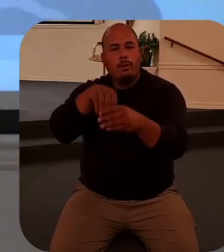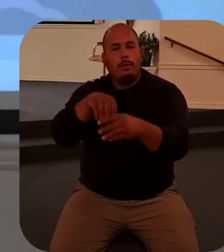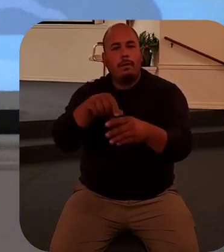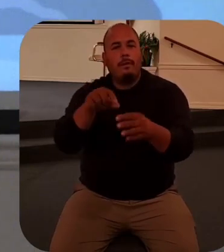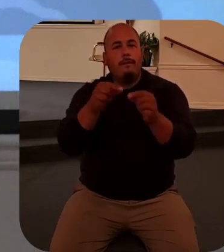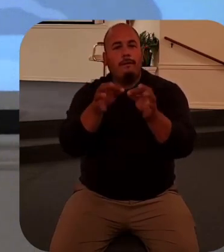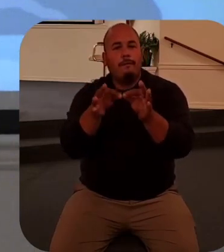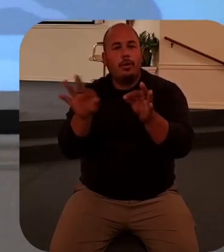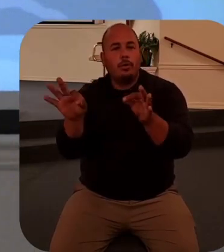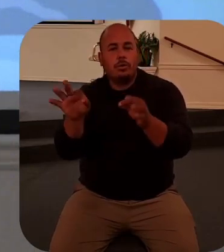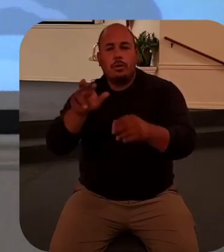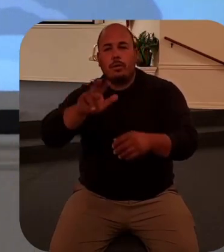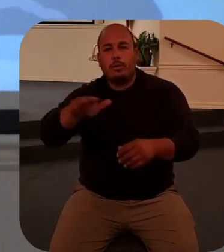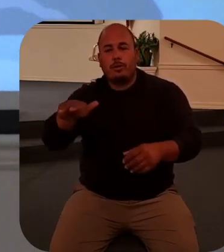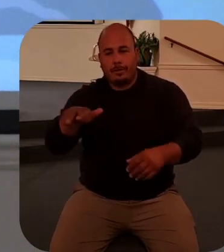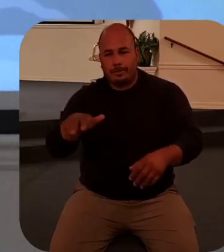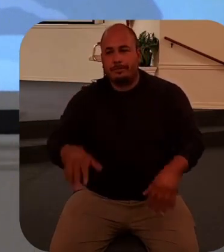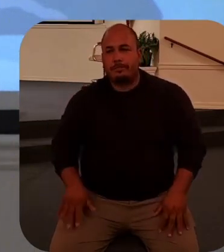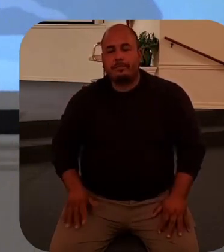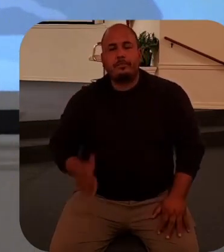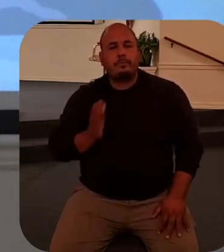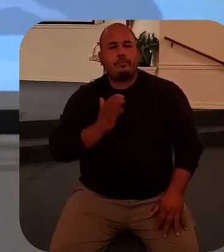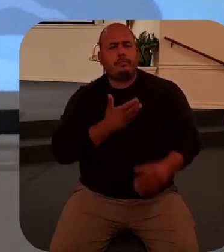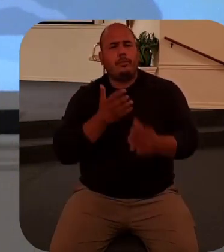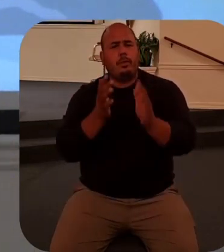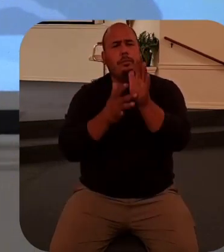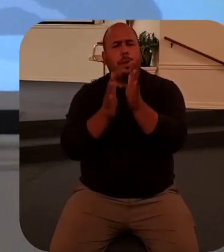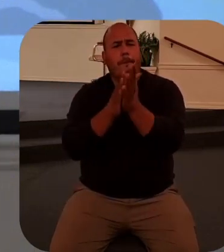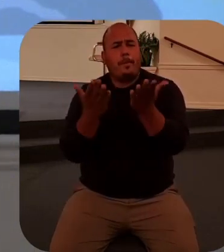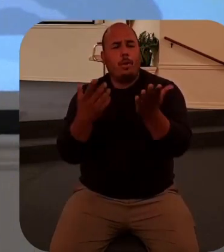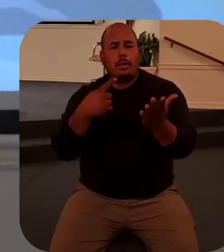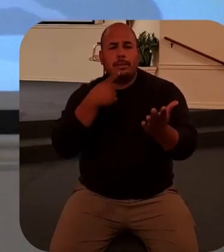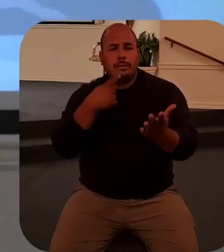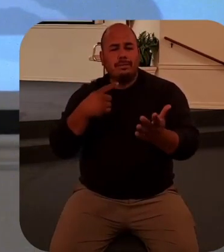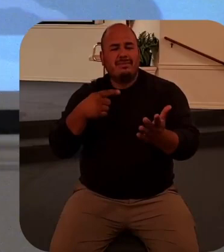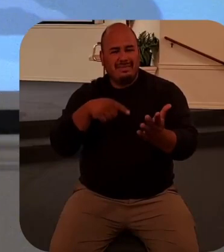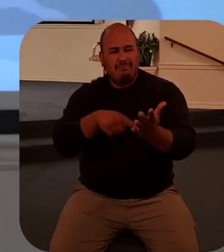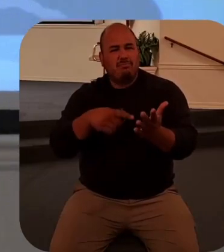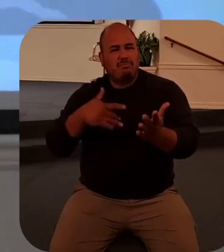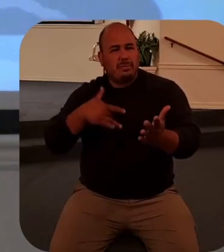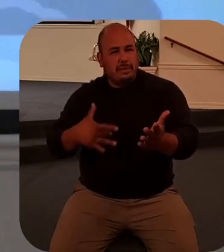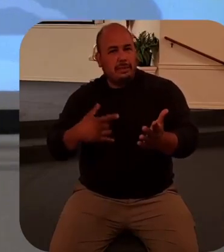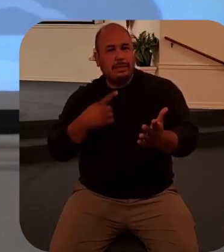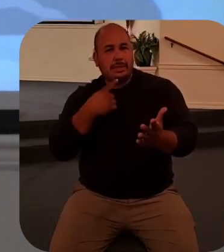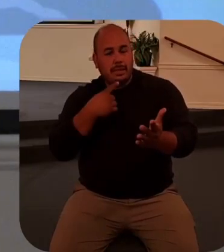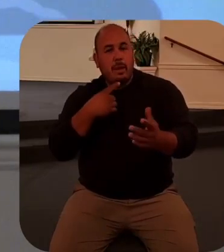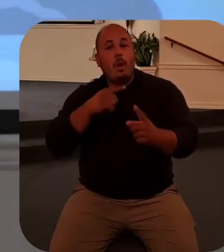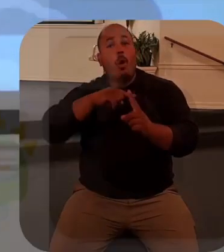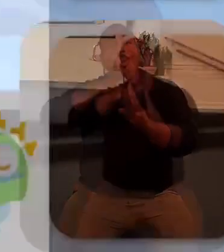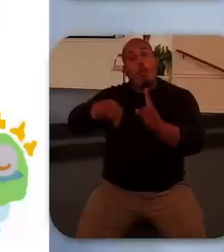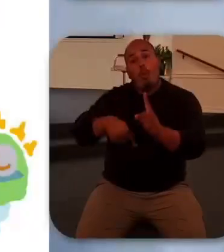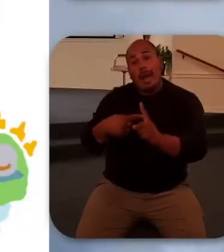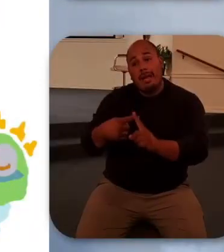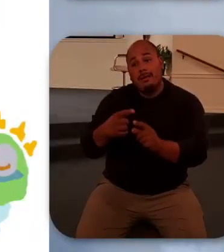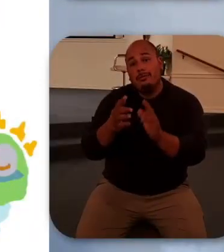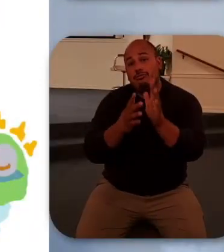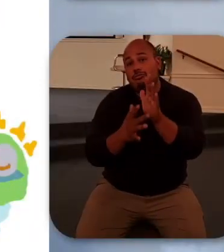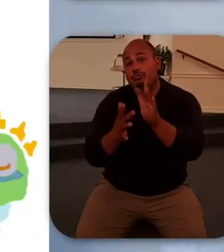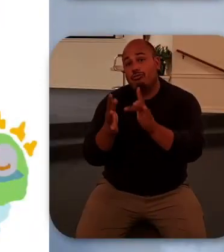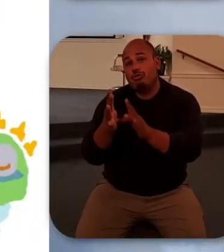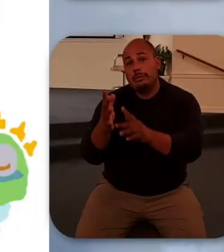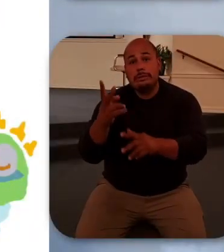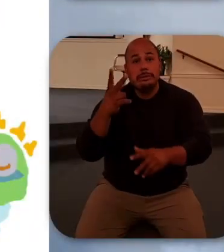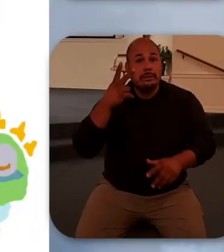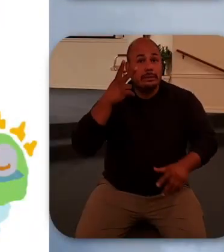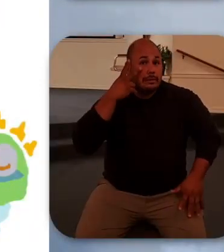in that spot say something like what I read a minute ago out of the New International Version. When Jesus saw Mary weeping and the Jews